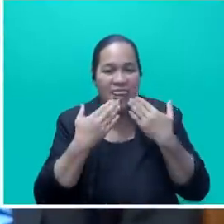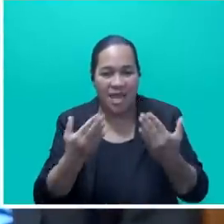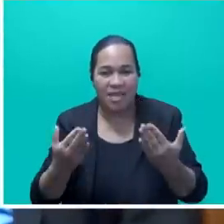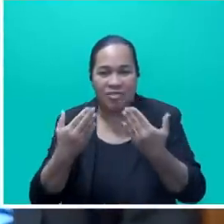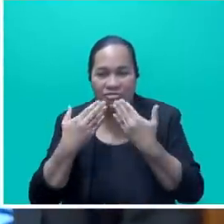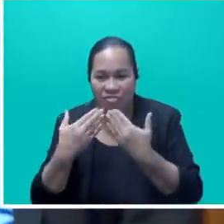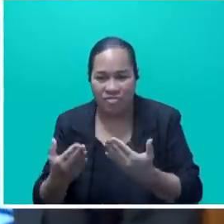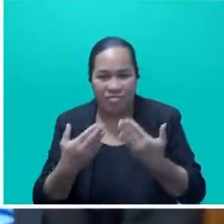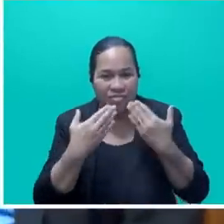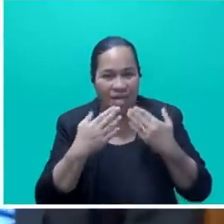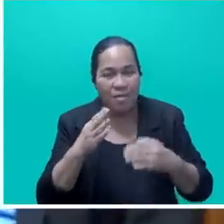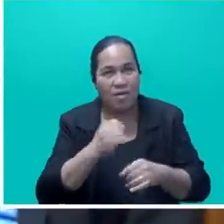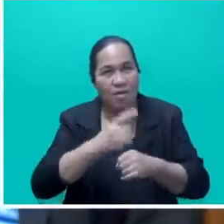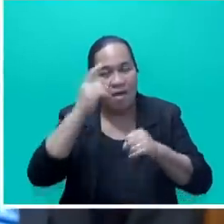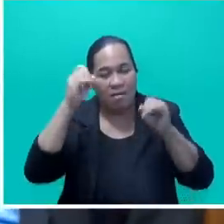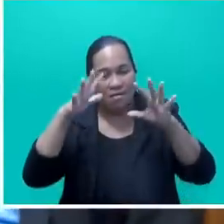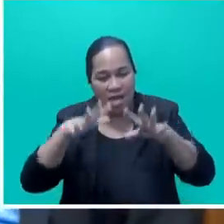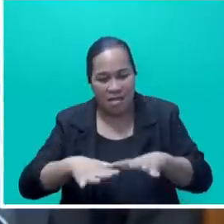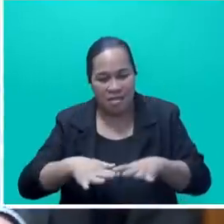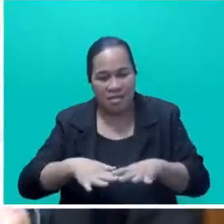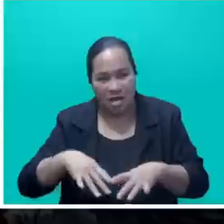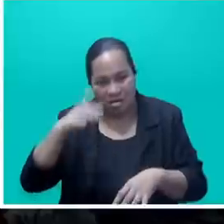and may the God Almighty bless our beloved nation.